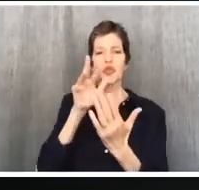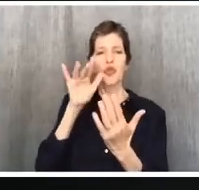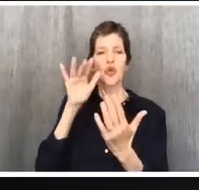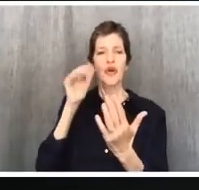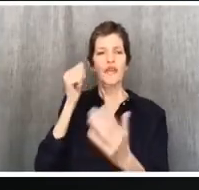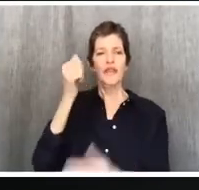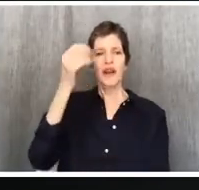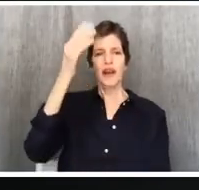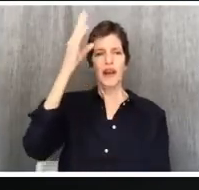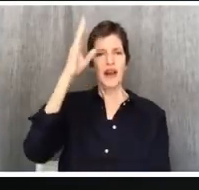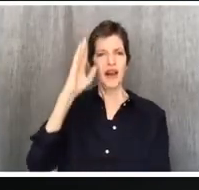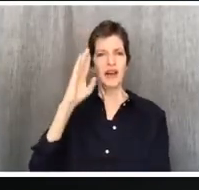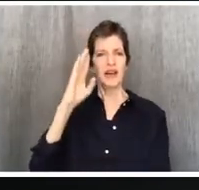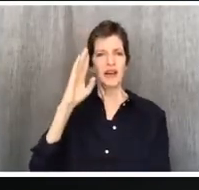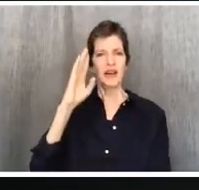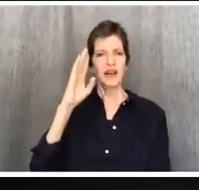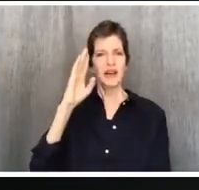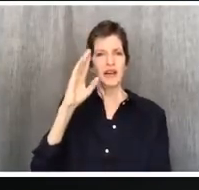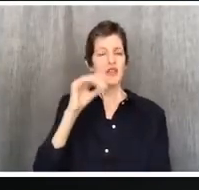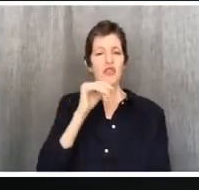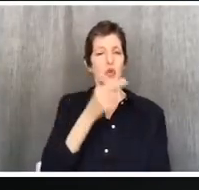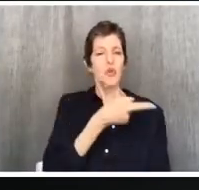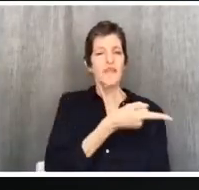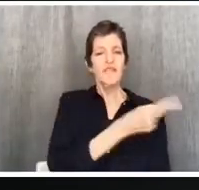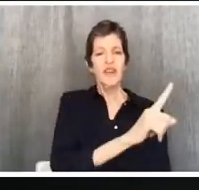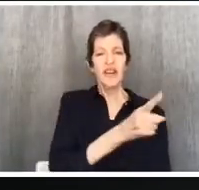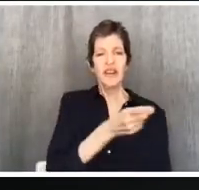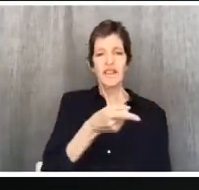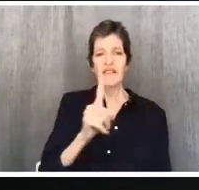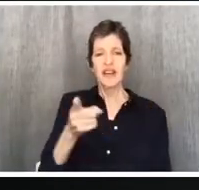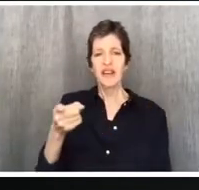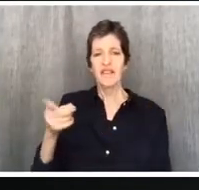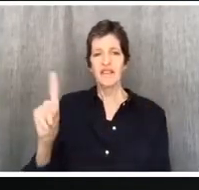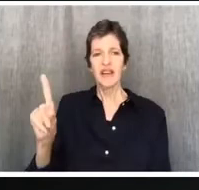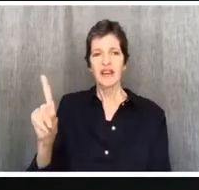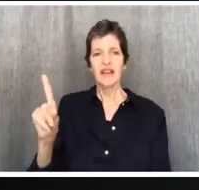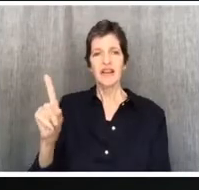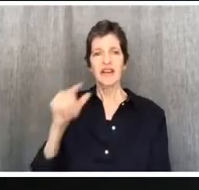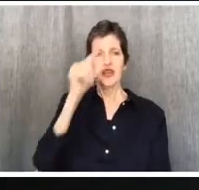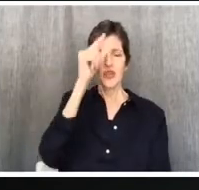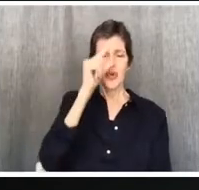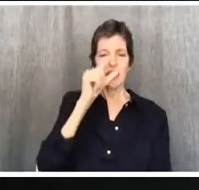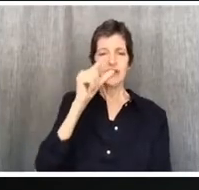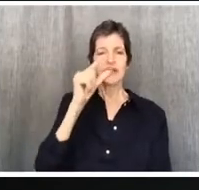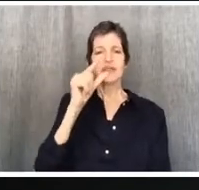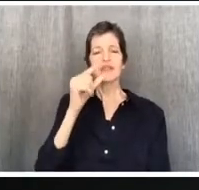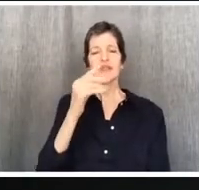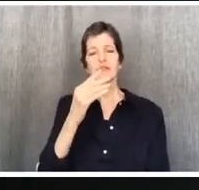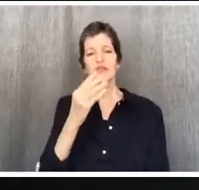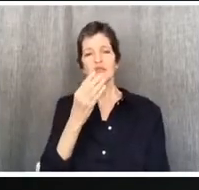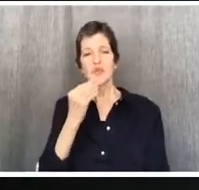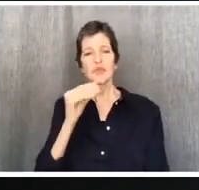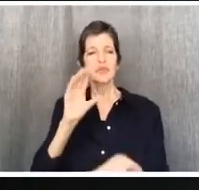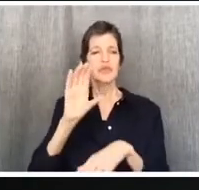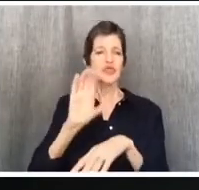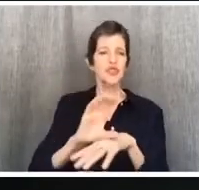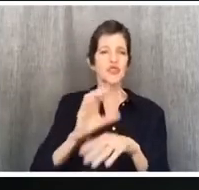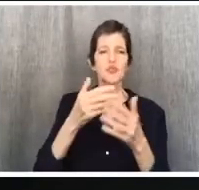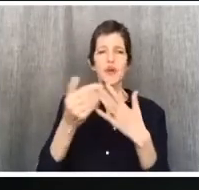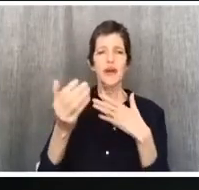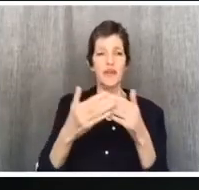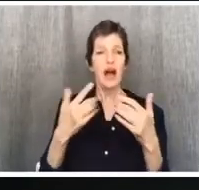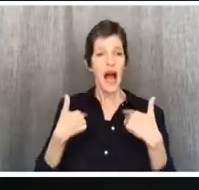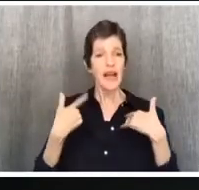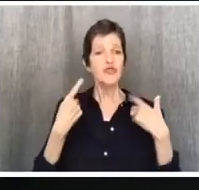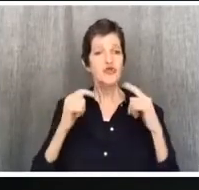Give no offense to Jews or to Greeks or to the church of God. Just as I try to please everyone and everything I